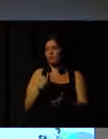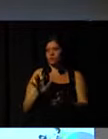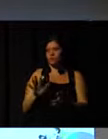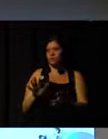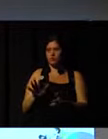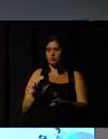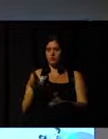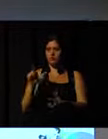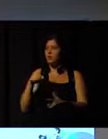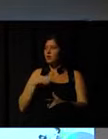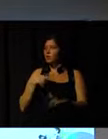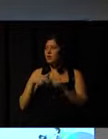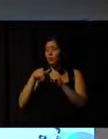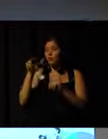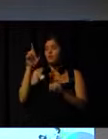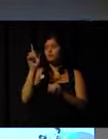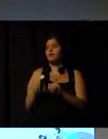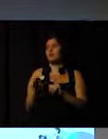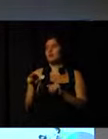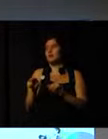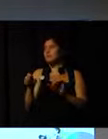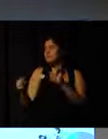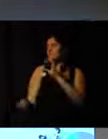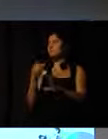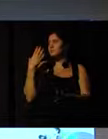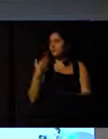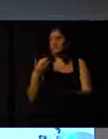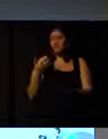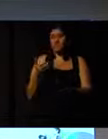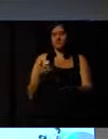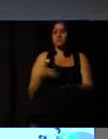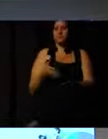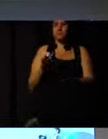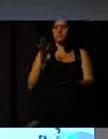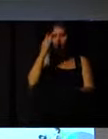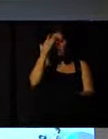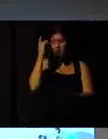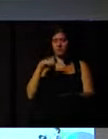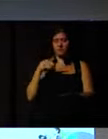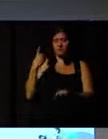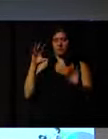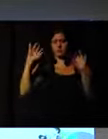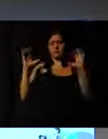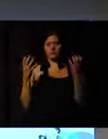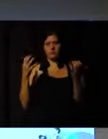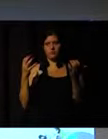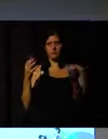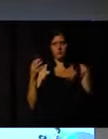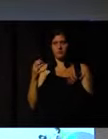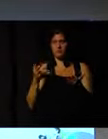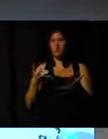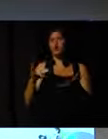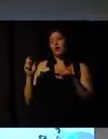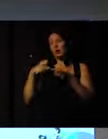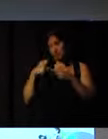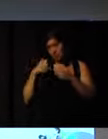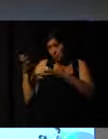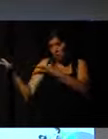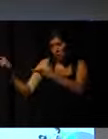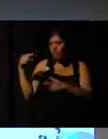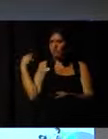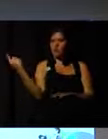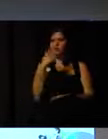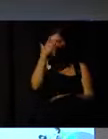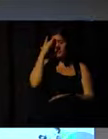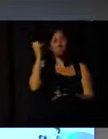from YNCA for youngsters, this is the reason of leaving for the institution. Tomorrow we will have